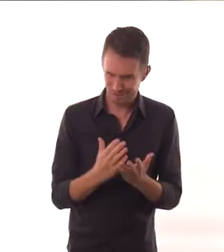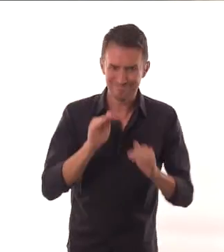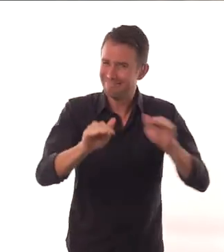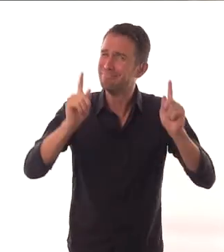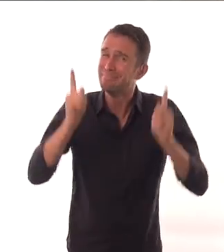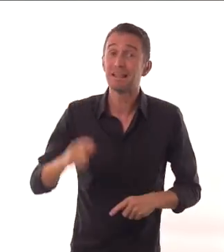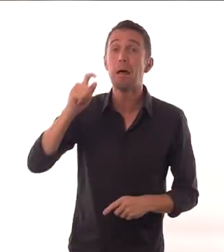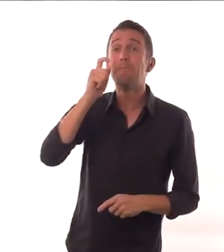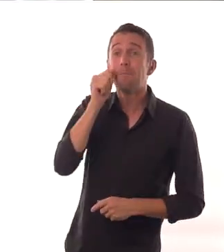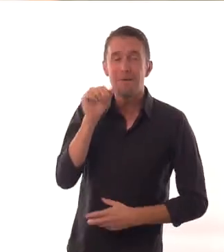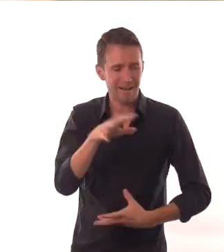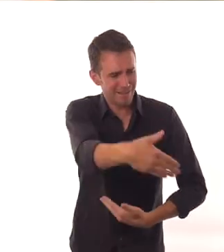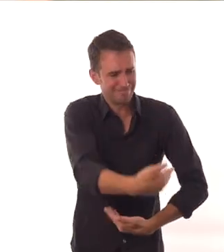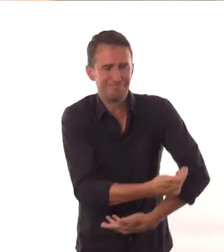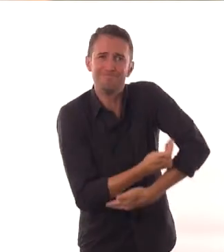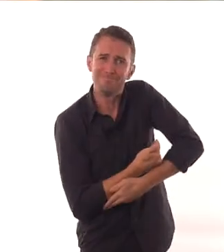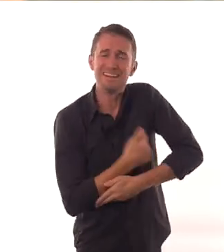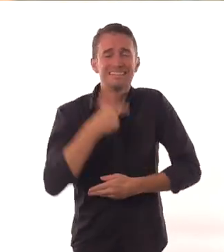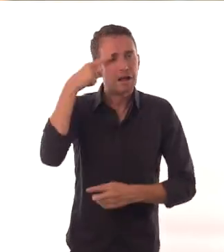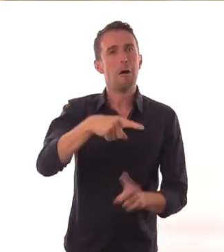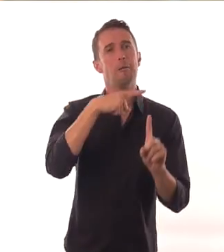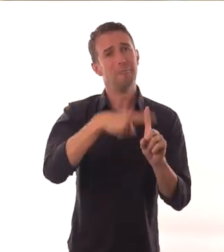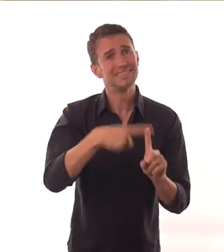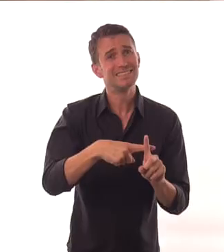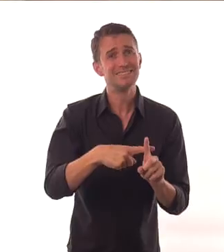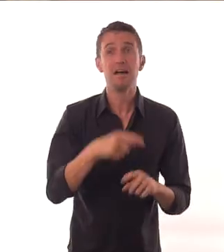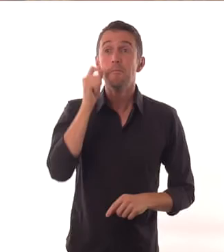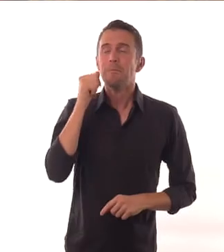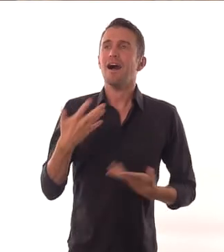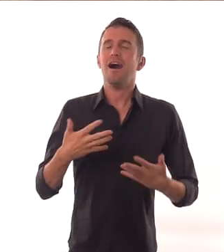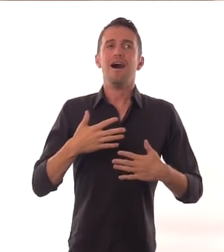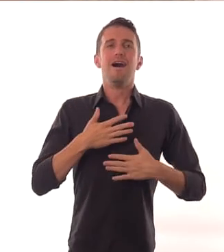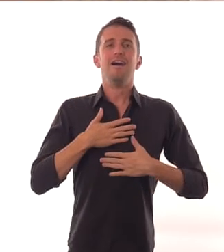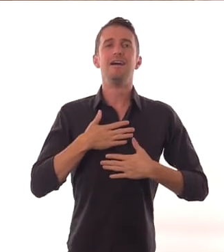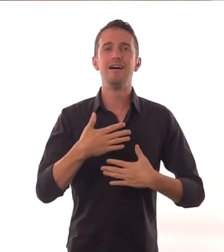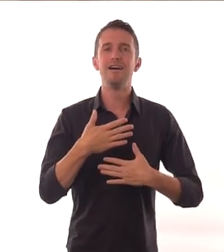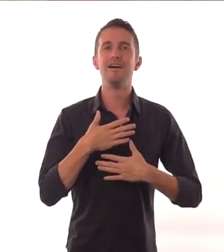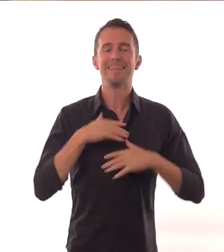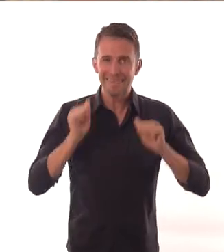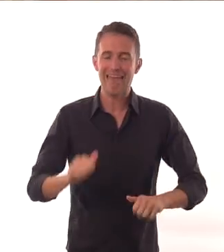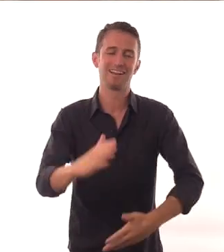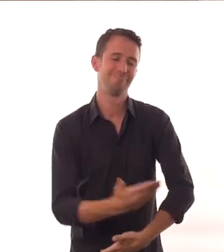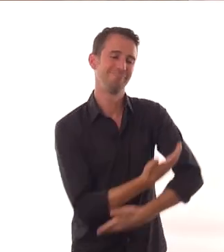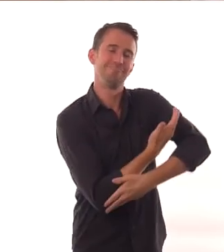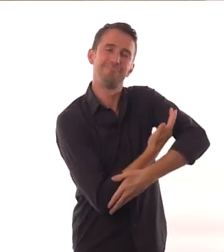you have to hold your child. You're a loser if you don't hold your child. And I think for men, it's been a great relief.